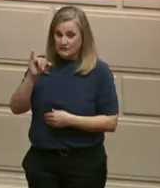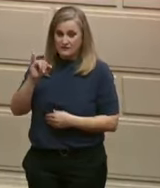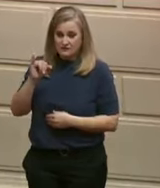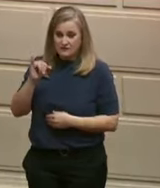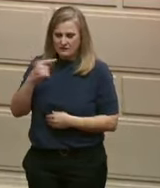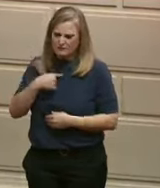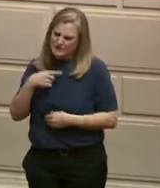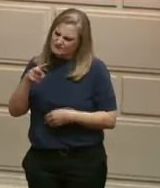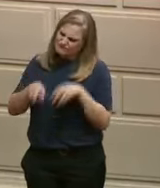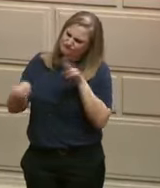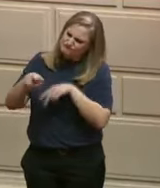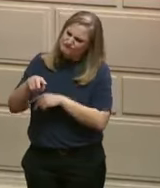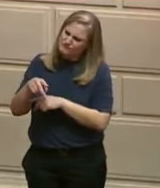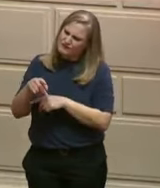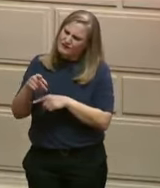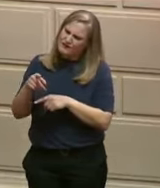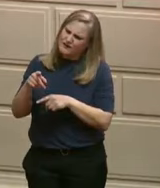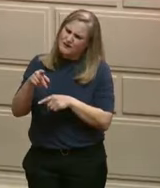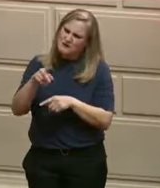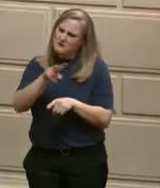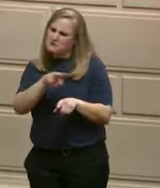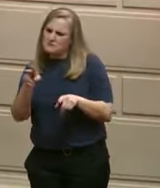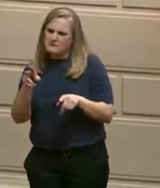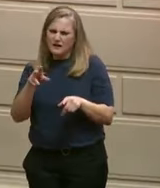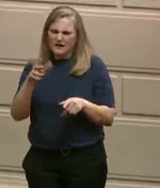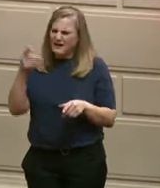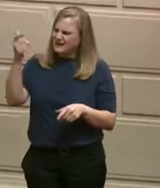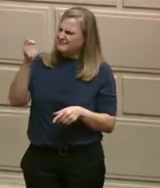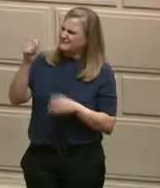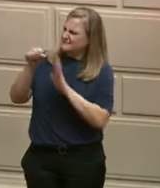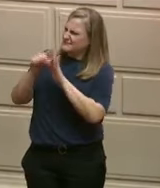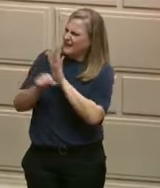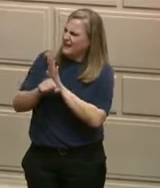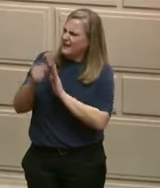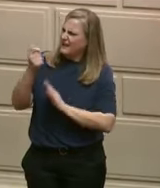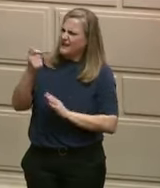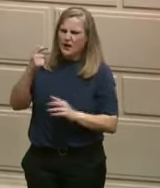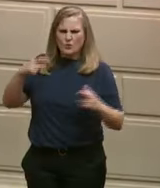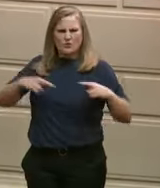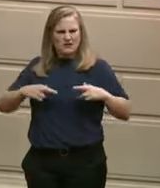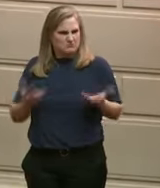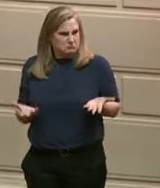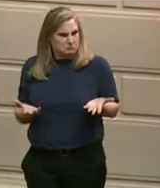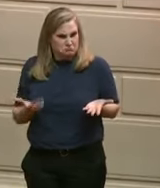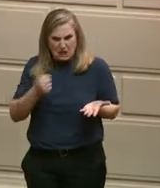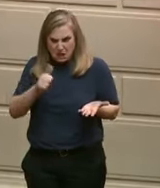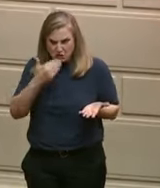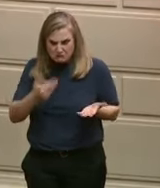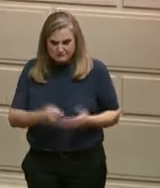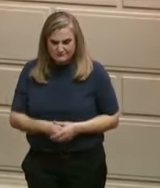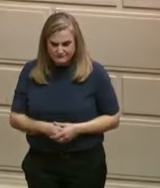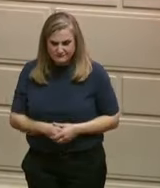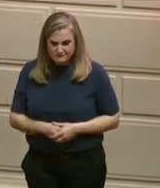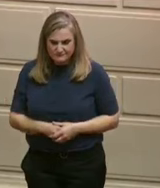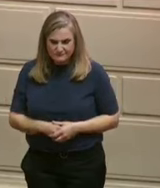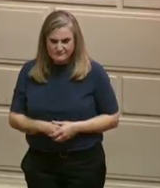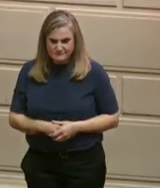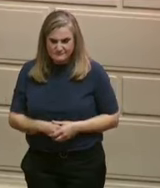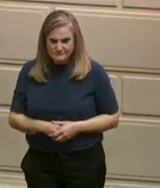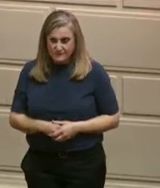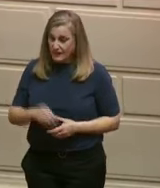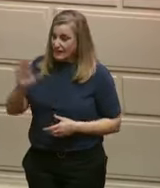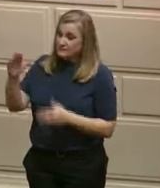to our state's pension system. We're also working with his office on legislation to create Secure Choice,